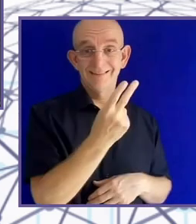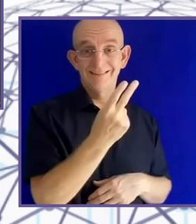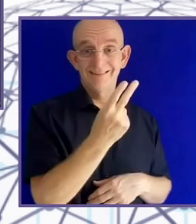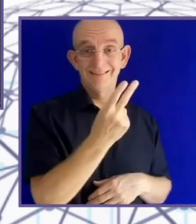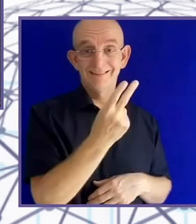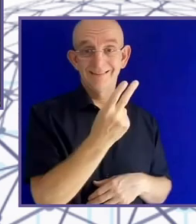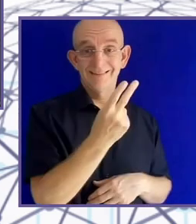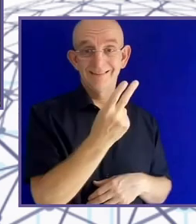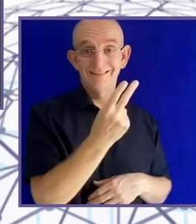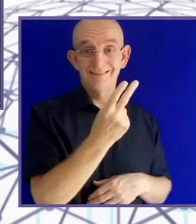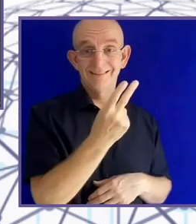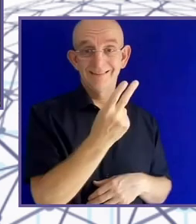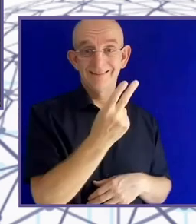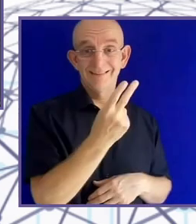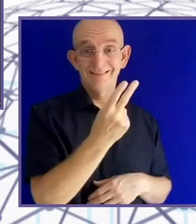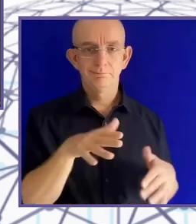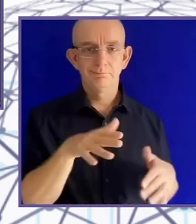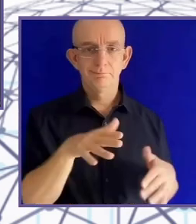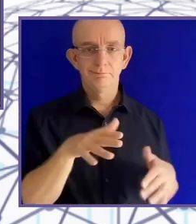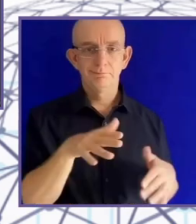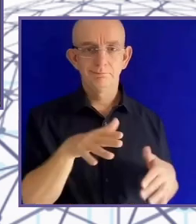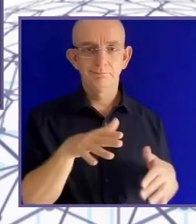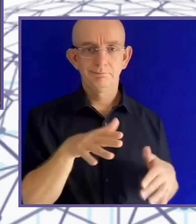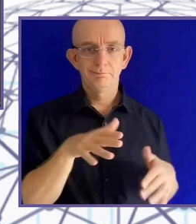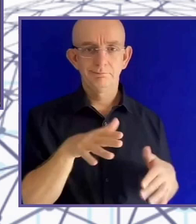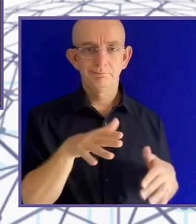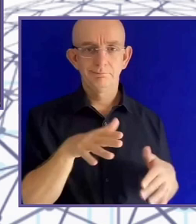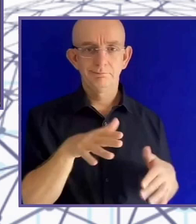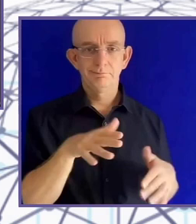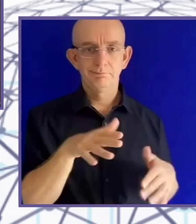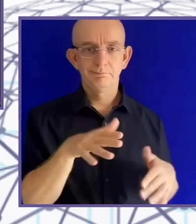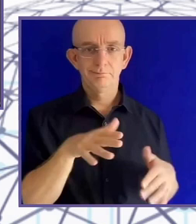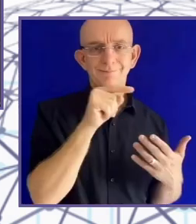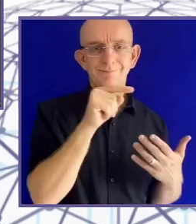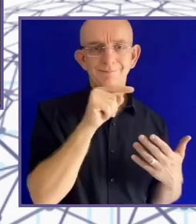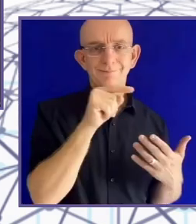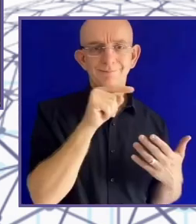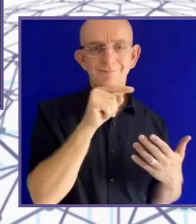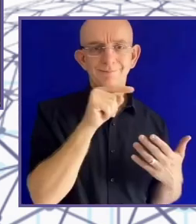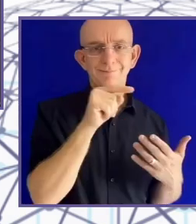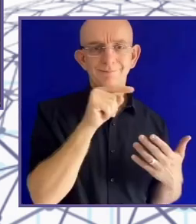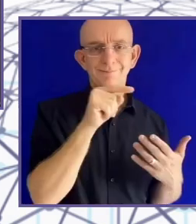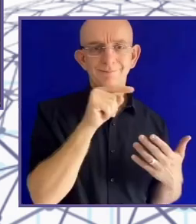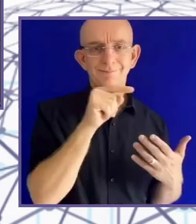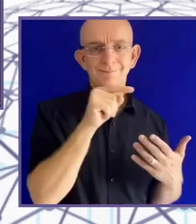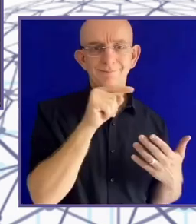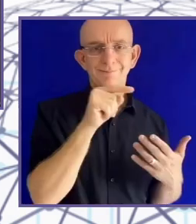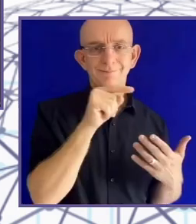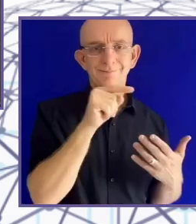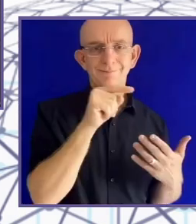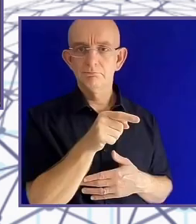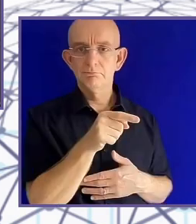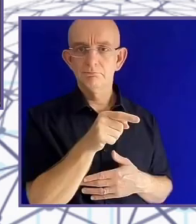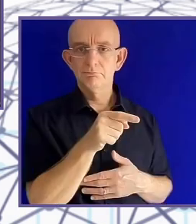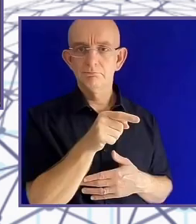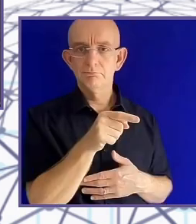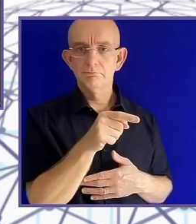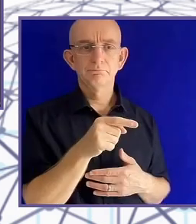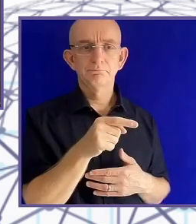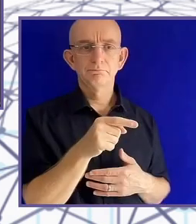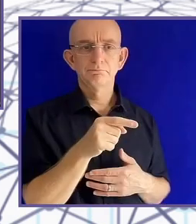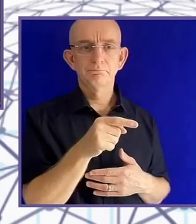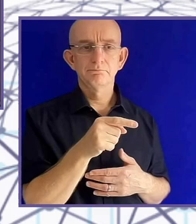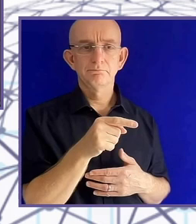So this is the squeaky wheel. It's an entirely disabled written and run satire publication. And this is one of their headlines, which